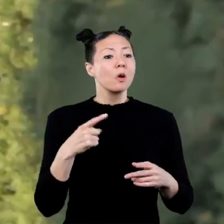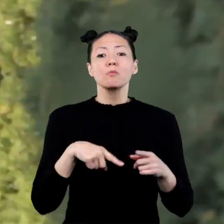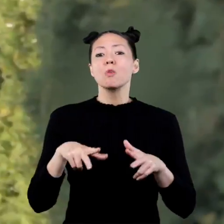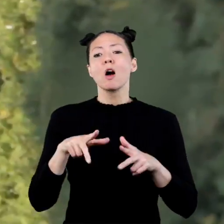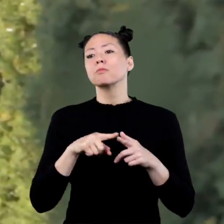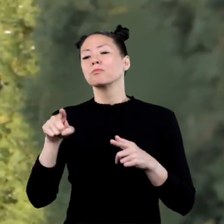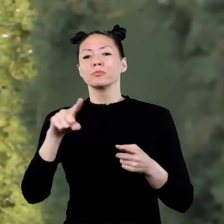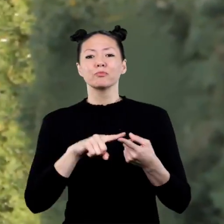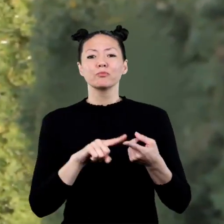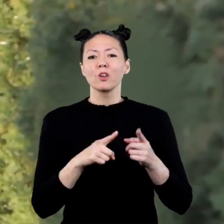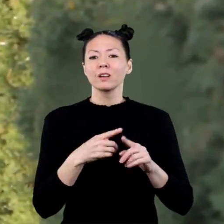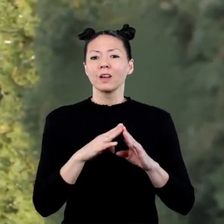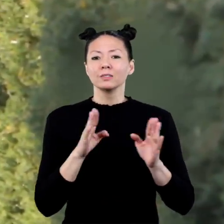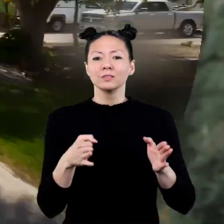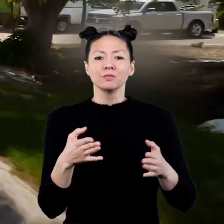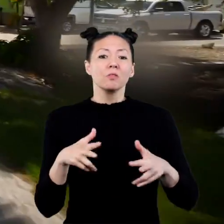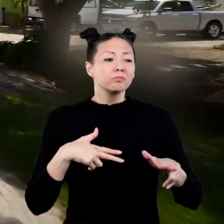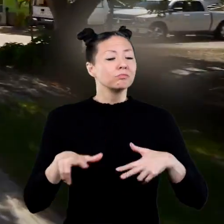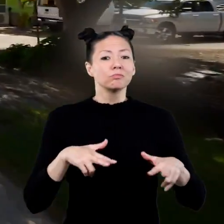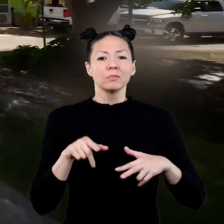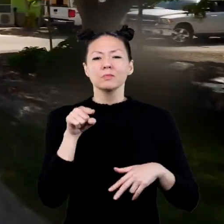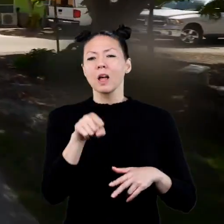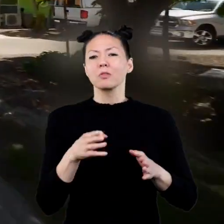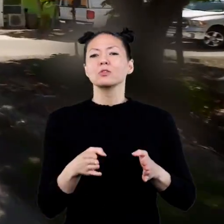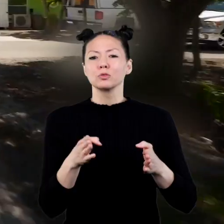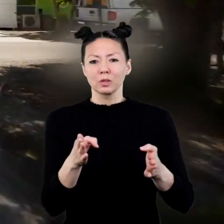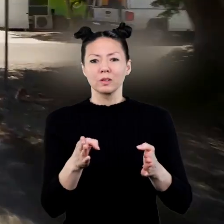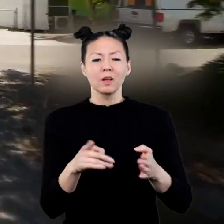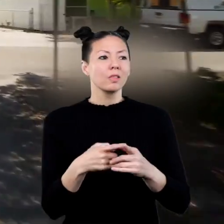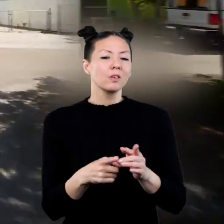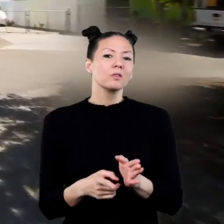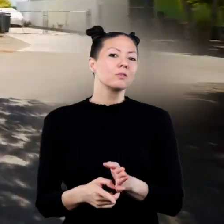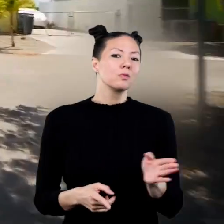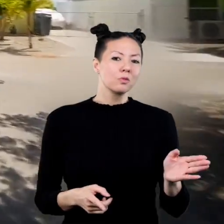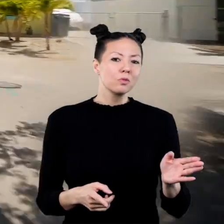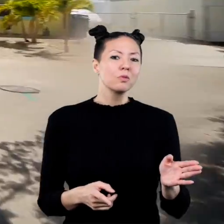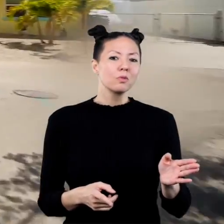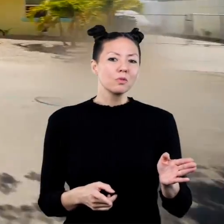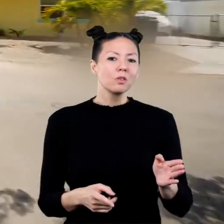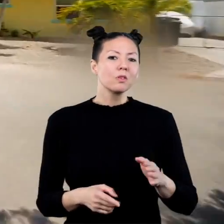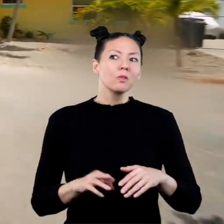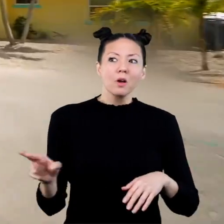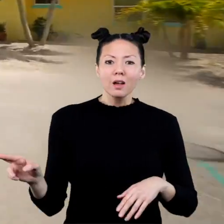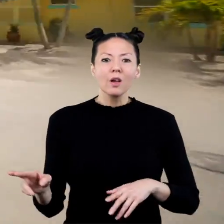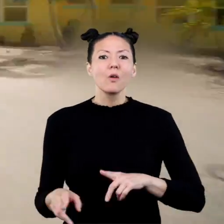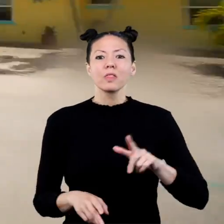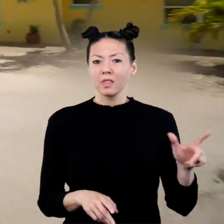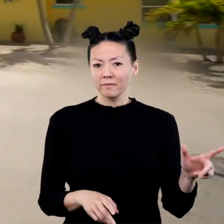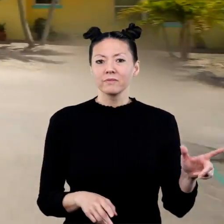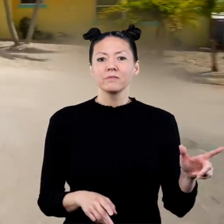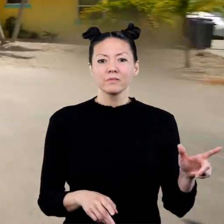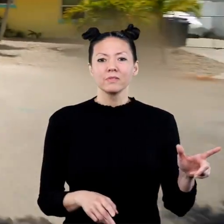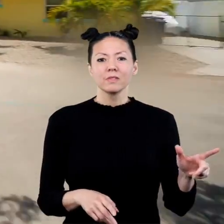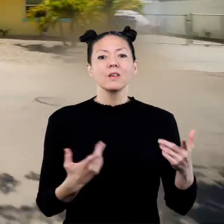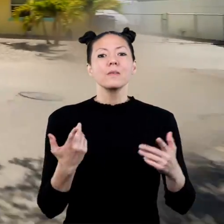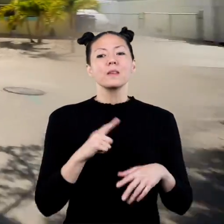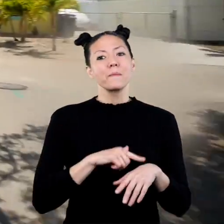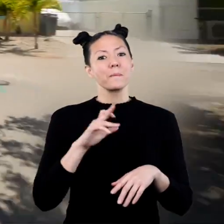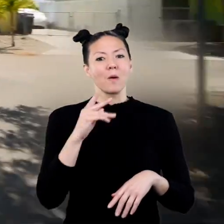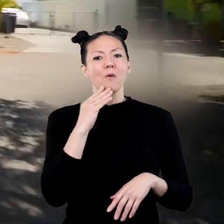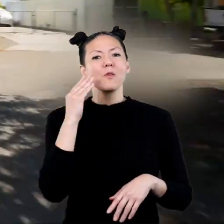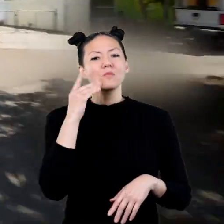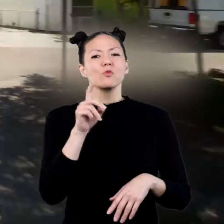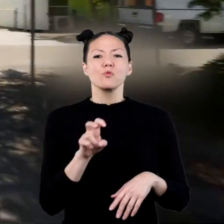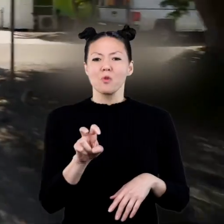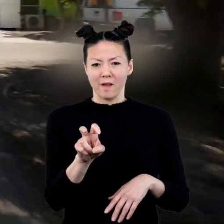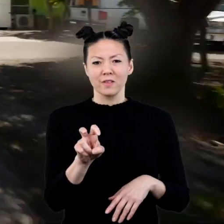If you walk to a friend's house, you might walk down the street and then turn right or left to get there. When it's time to get back home,